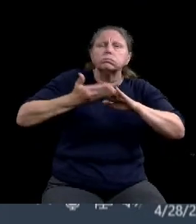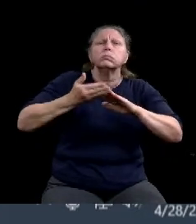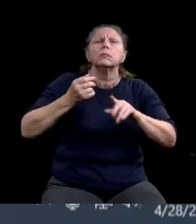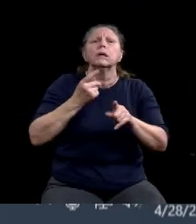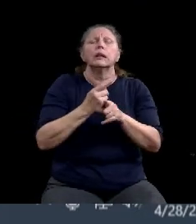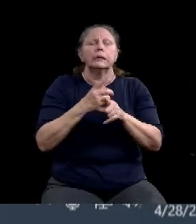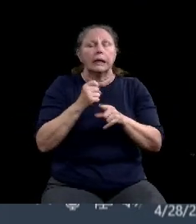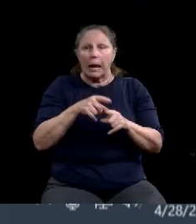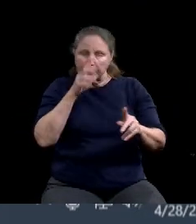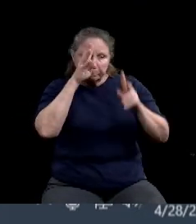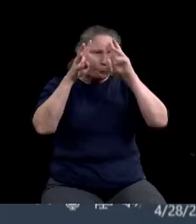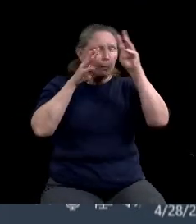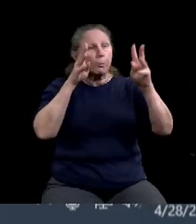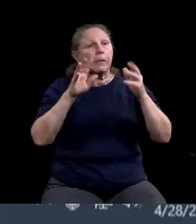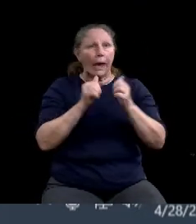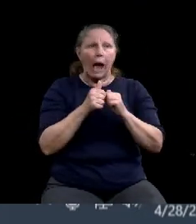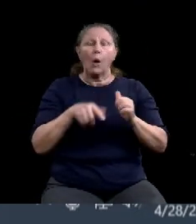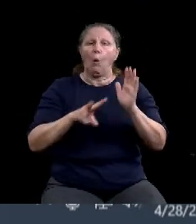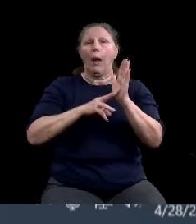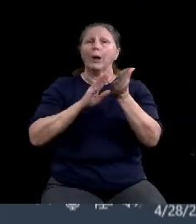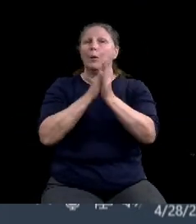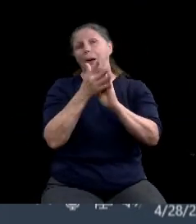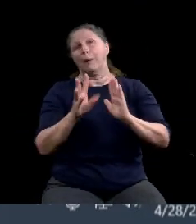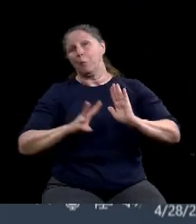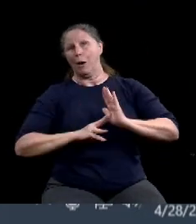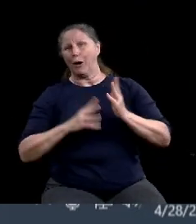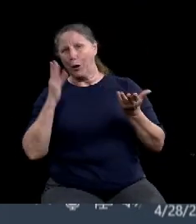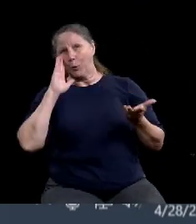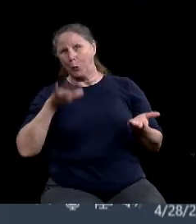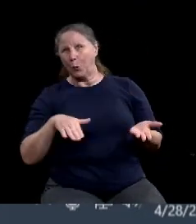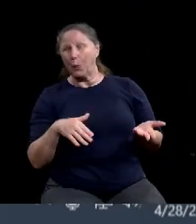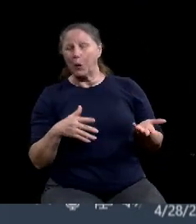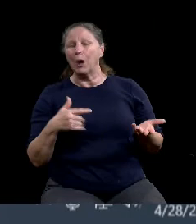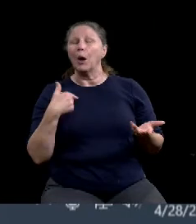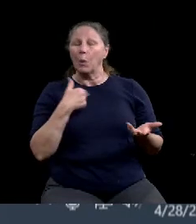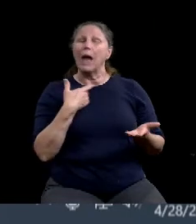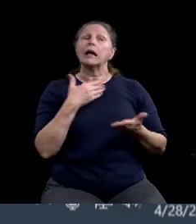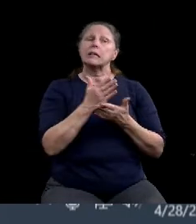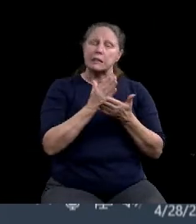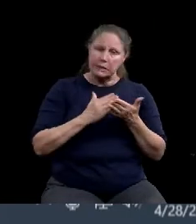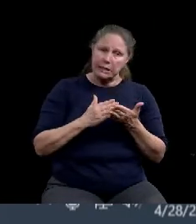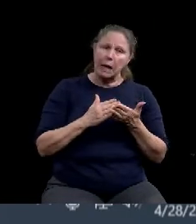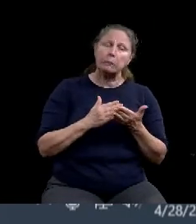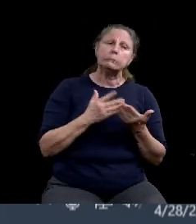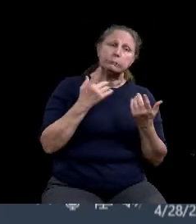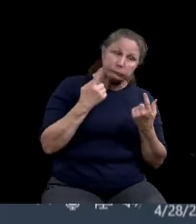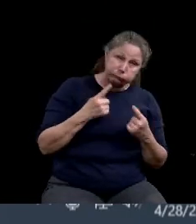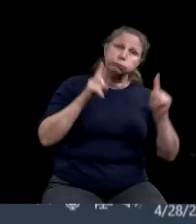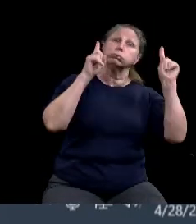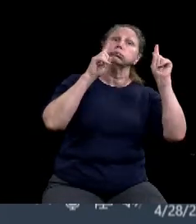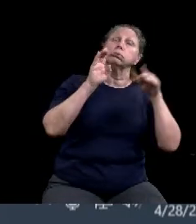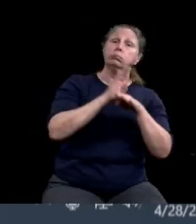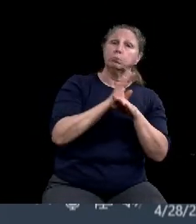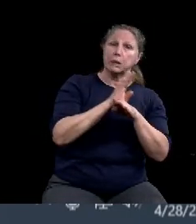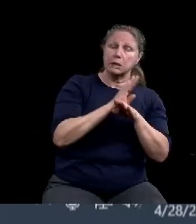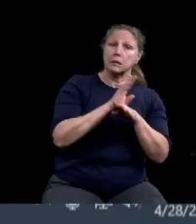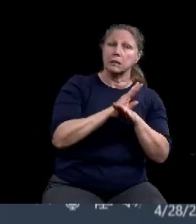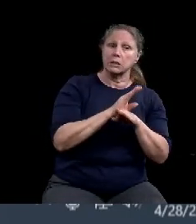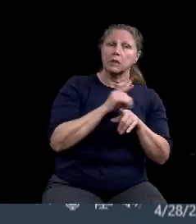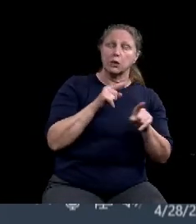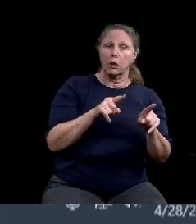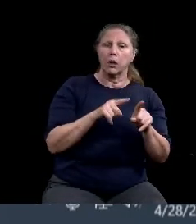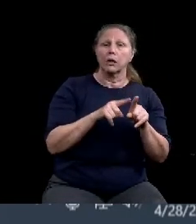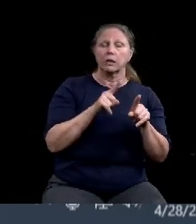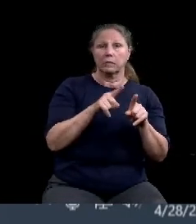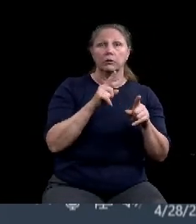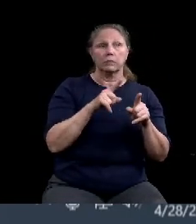fact that, you know, we did have some successes in business, even during this pandemic time, we had businesses that absolutely had